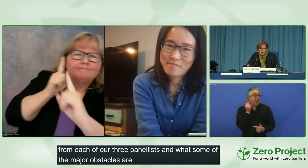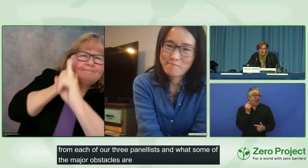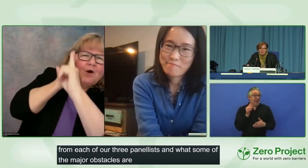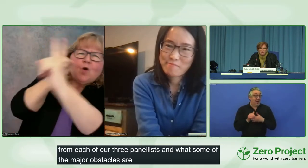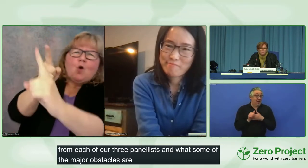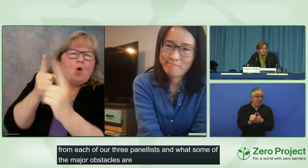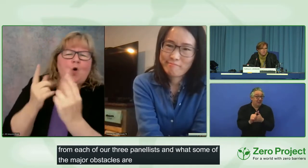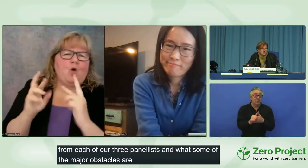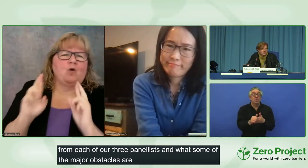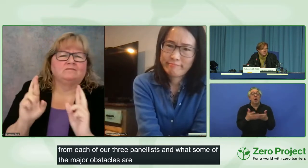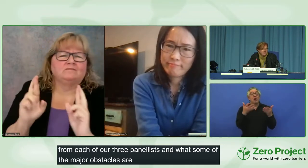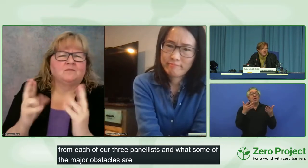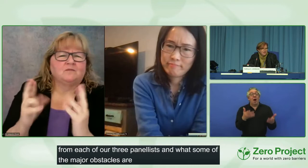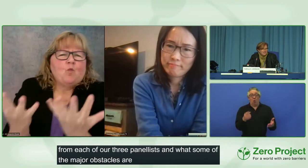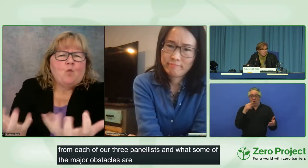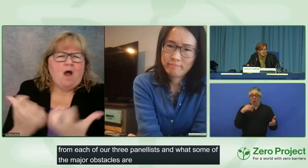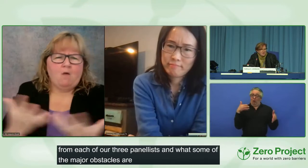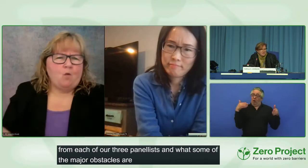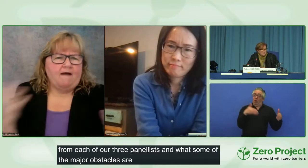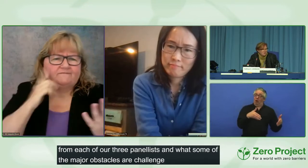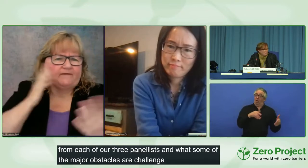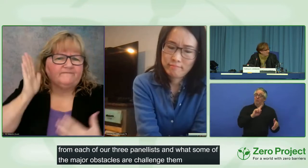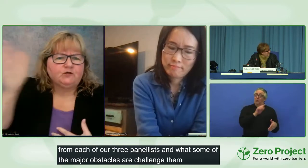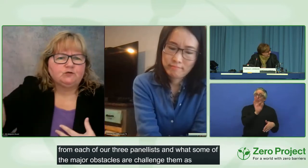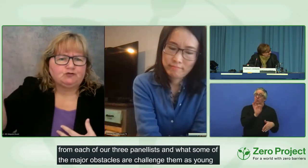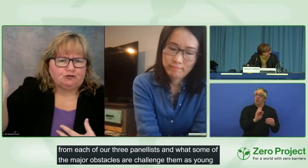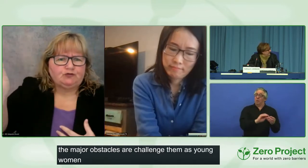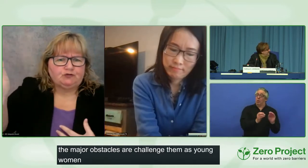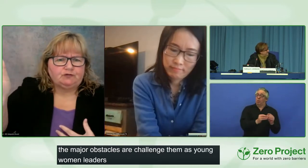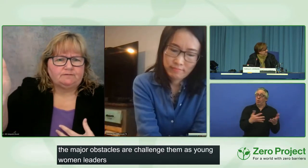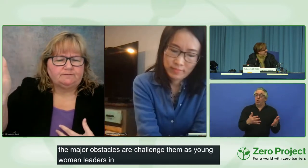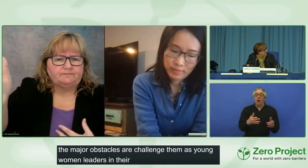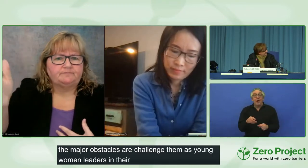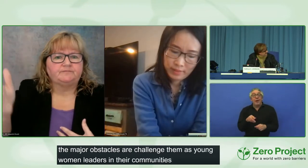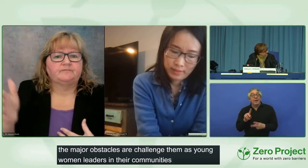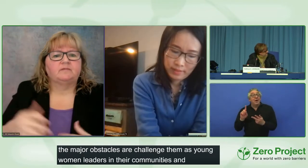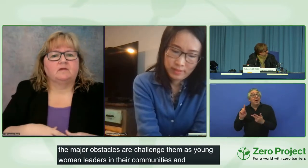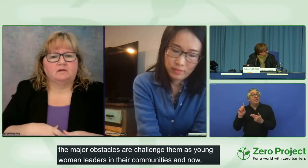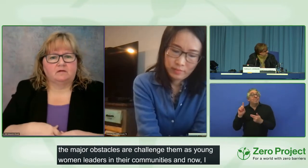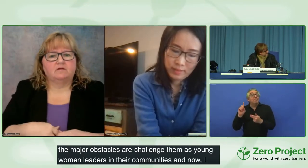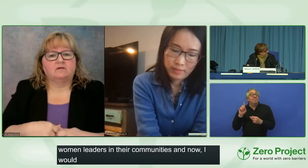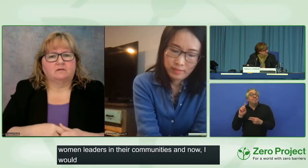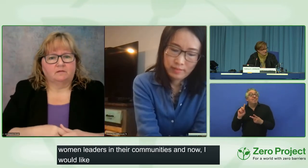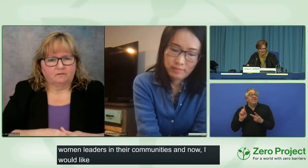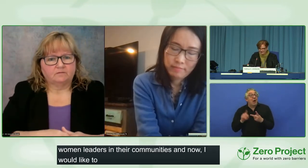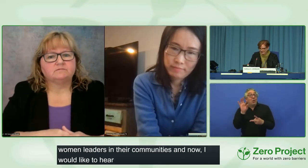hopes do you have for the future? This time I'm going to start with Fatma. Is that all right, Fatma?